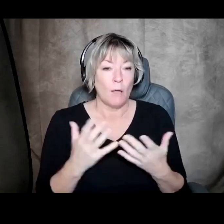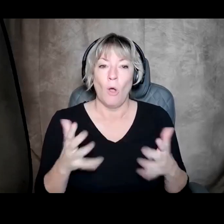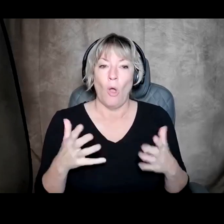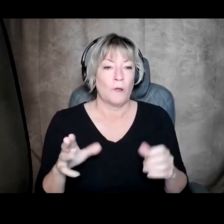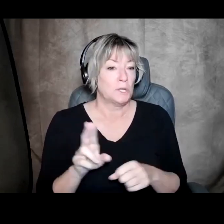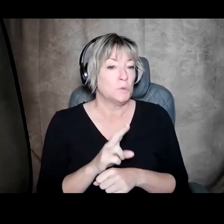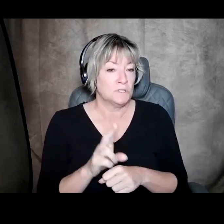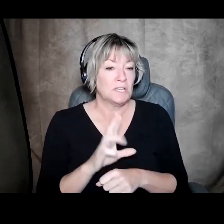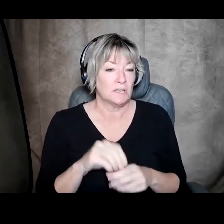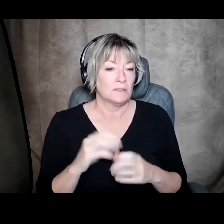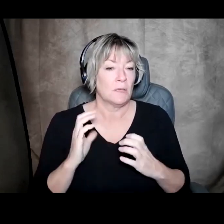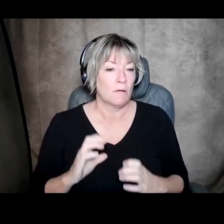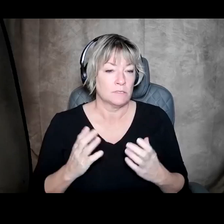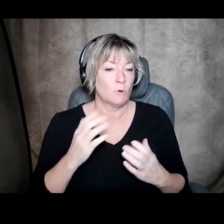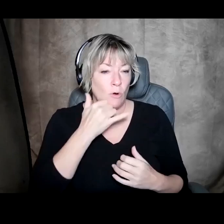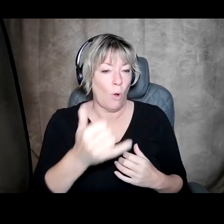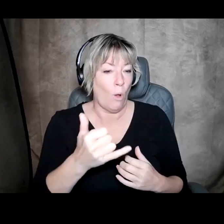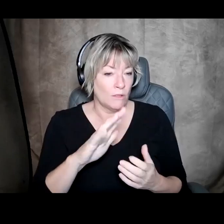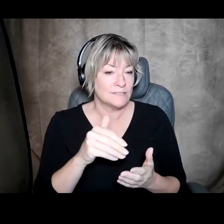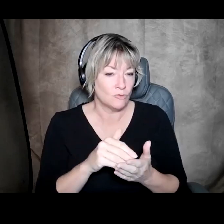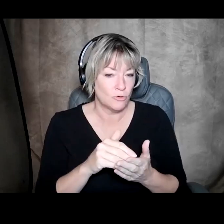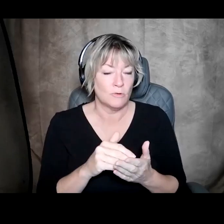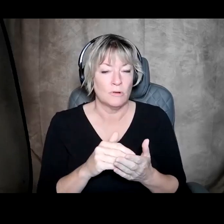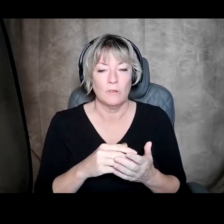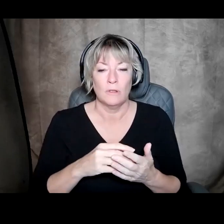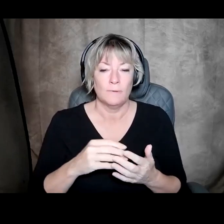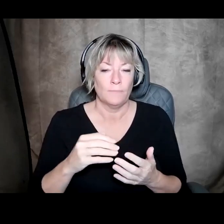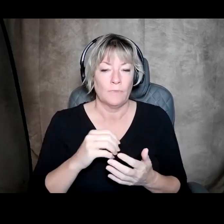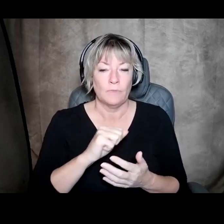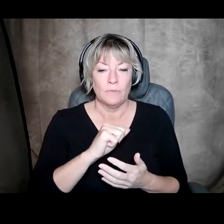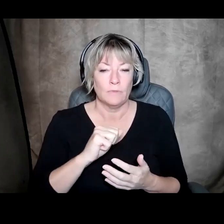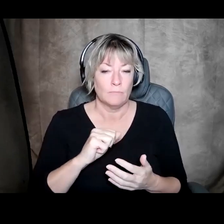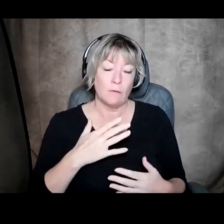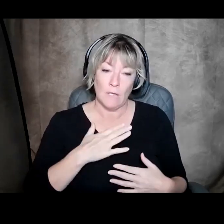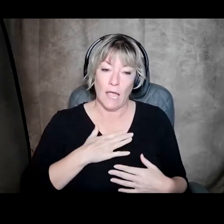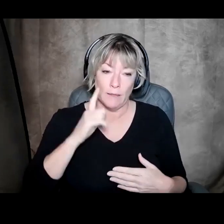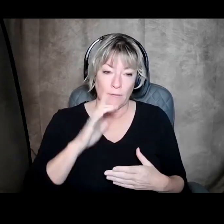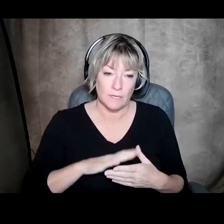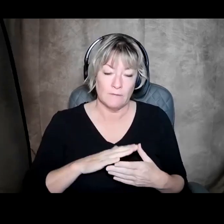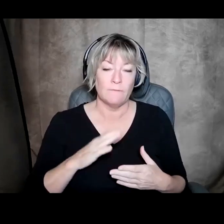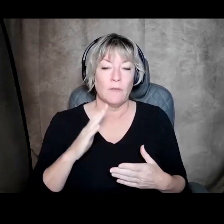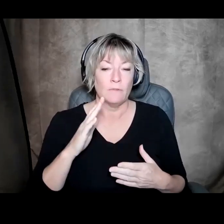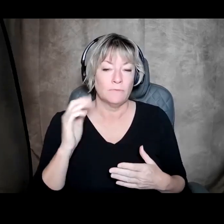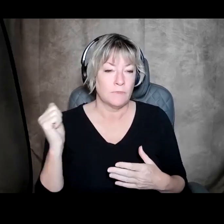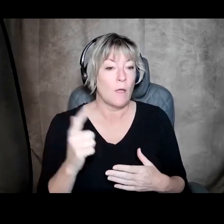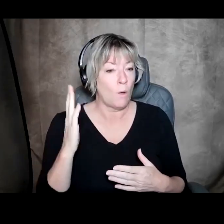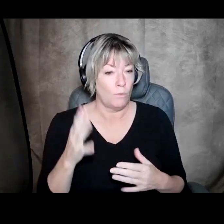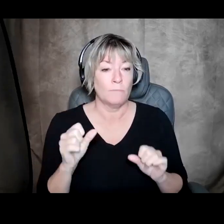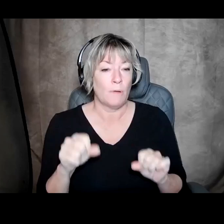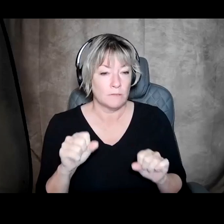in customer call centers and they will all be, in my belief, they'll be feasible,